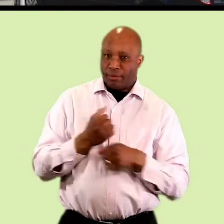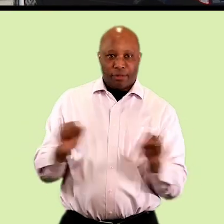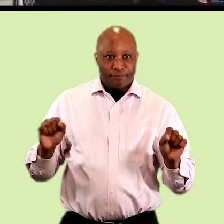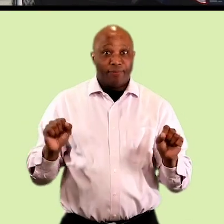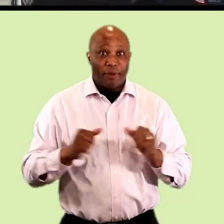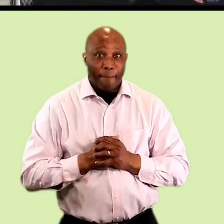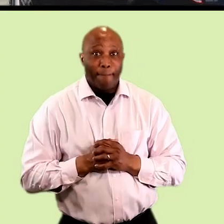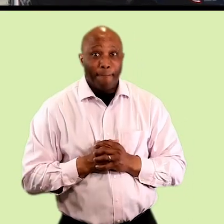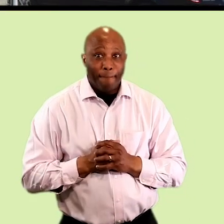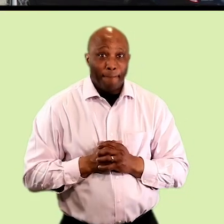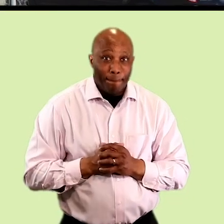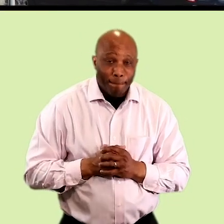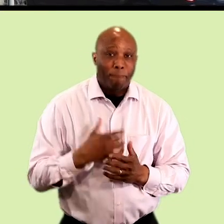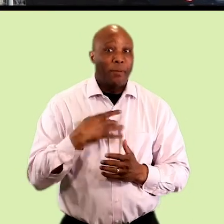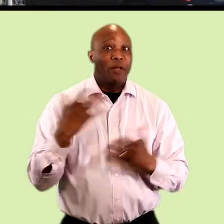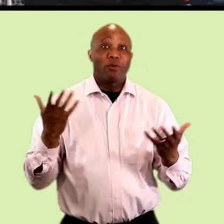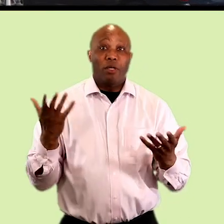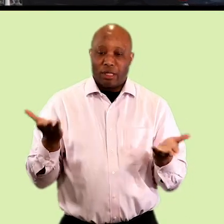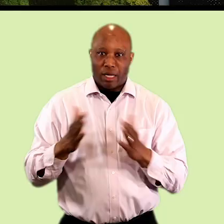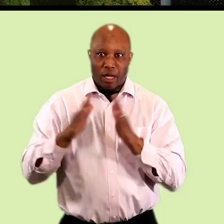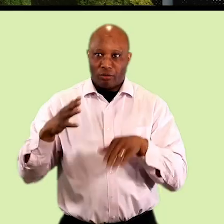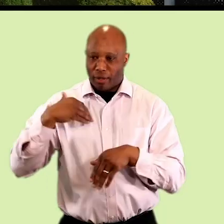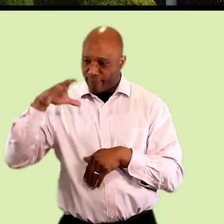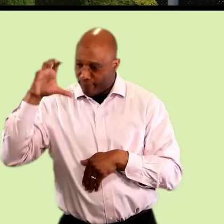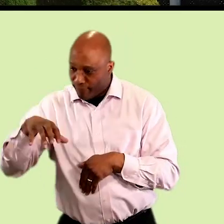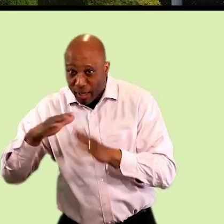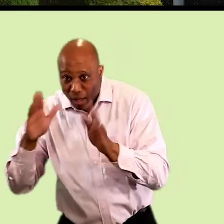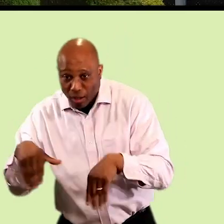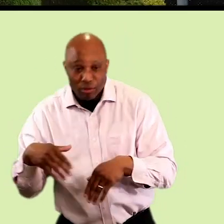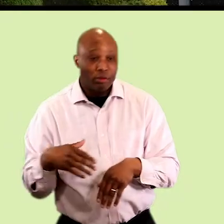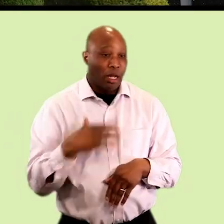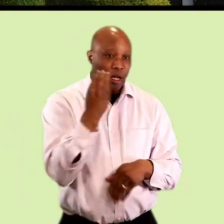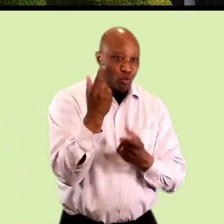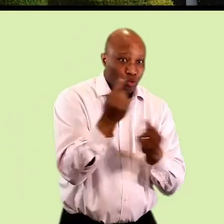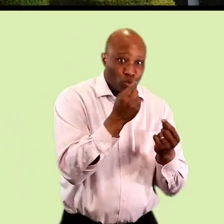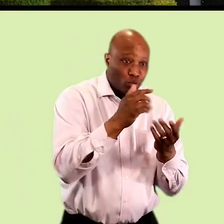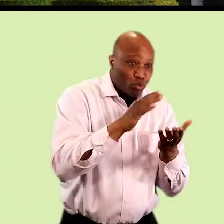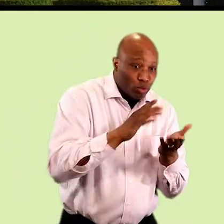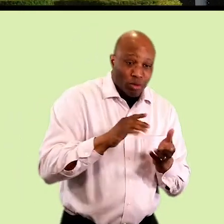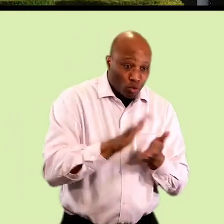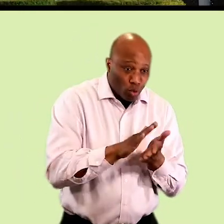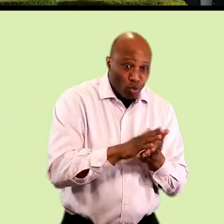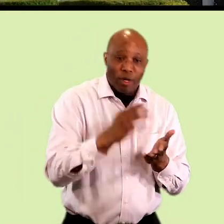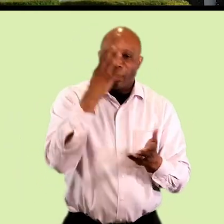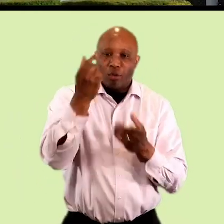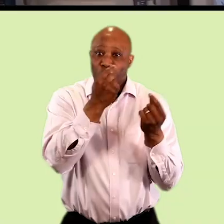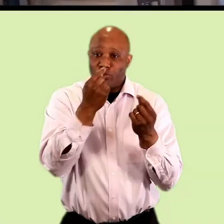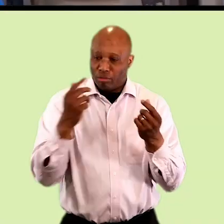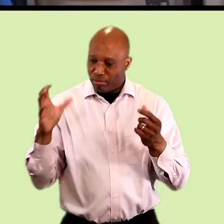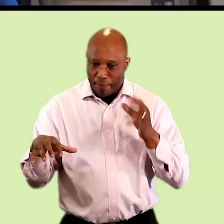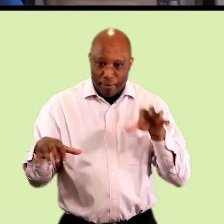I think one thing that I really appreciated has been the fact that their houses are in the community and they're really modeling